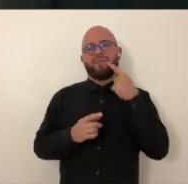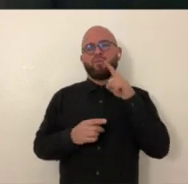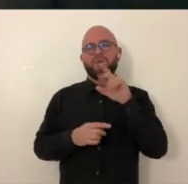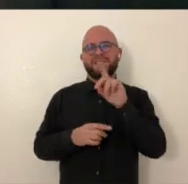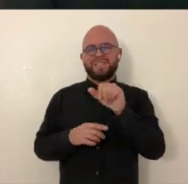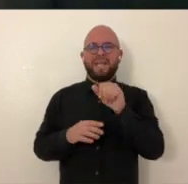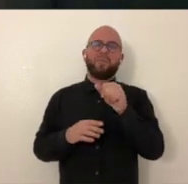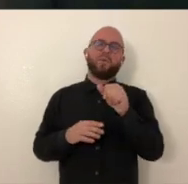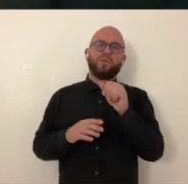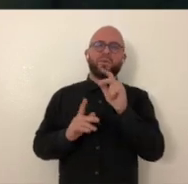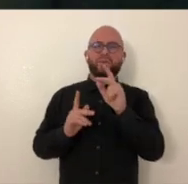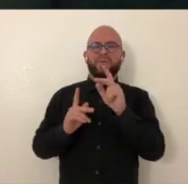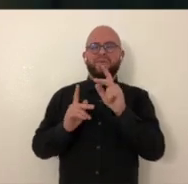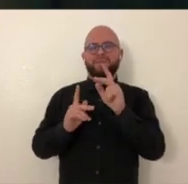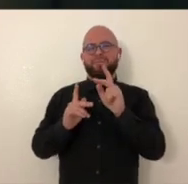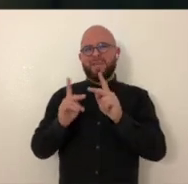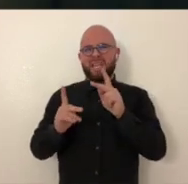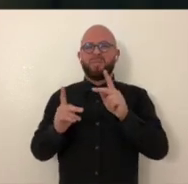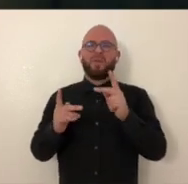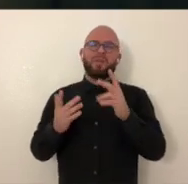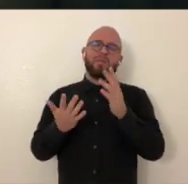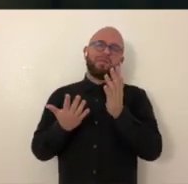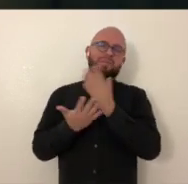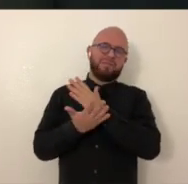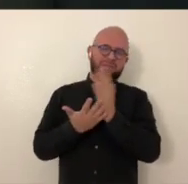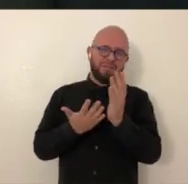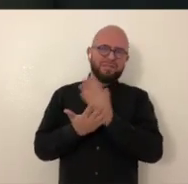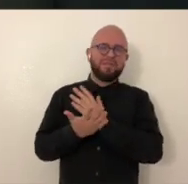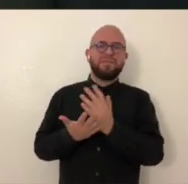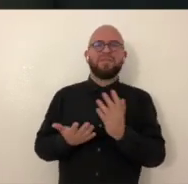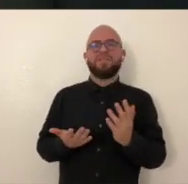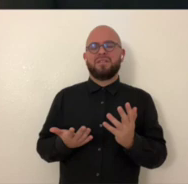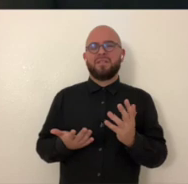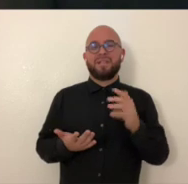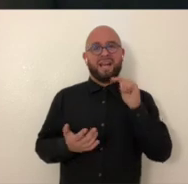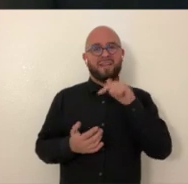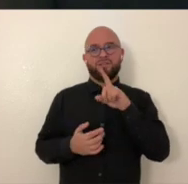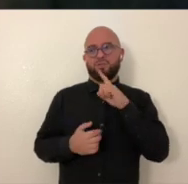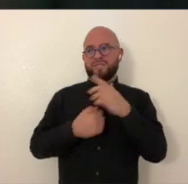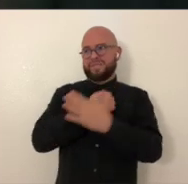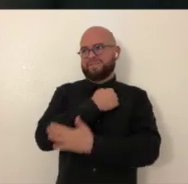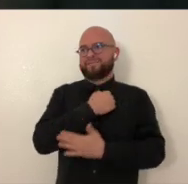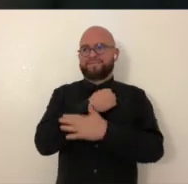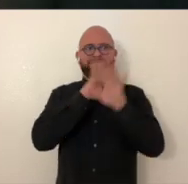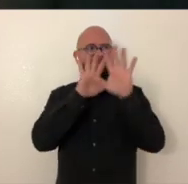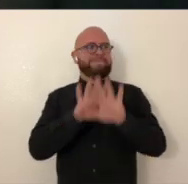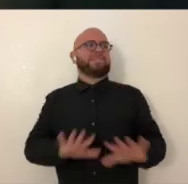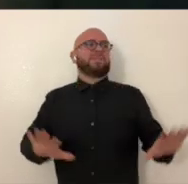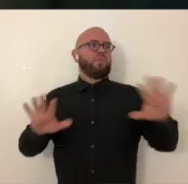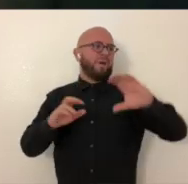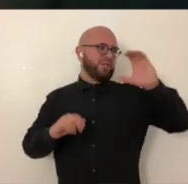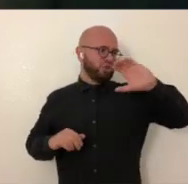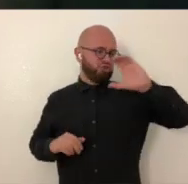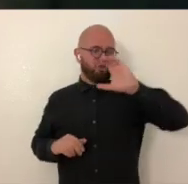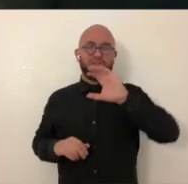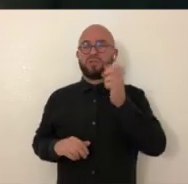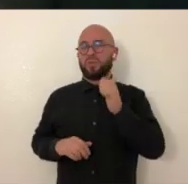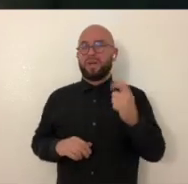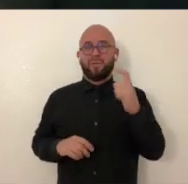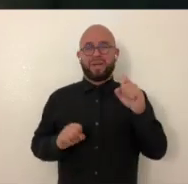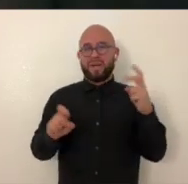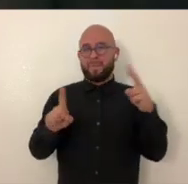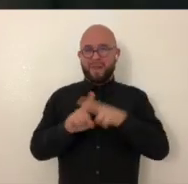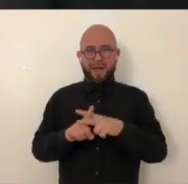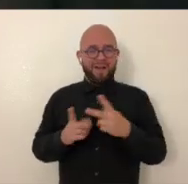primarily for disabled people. There are people within that kind of broader category. And it is a nationwide search.